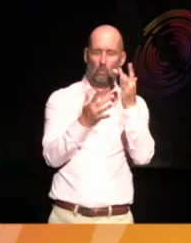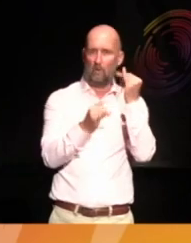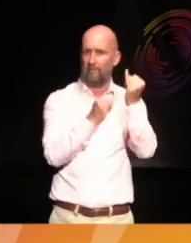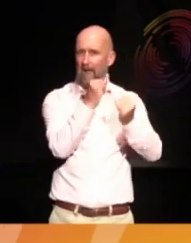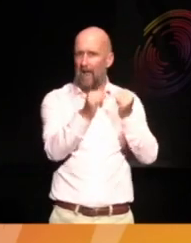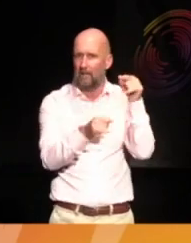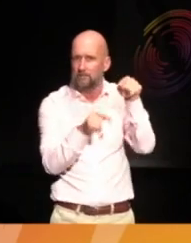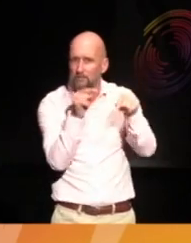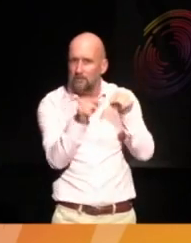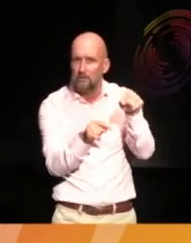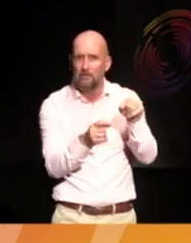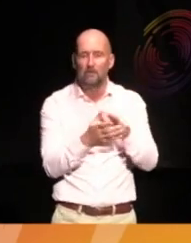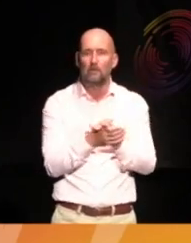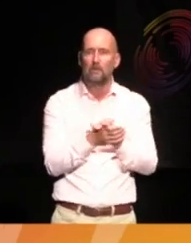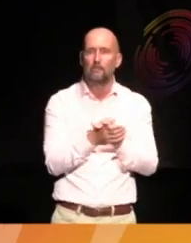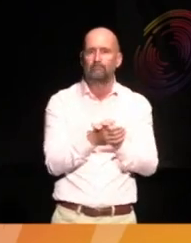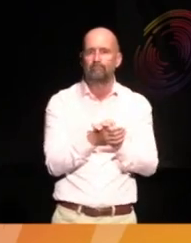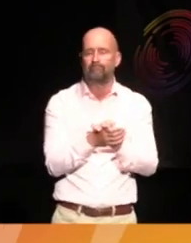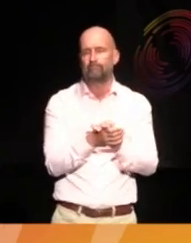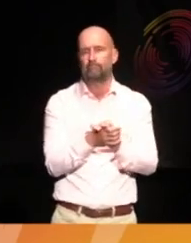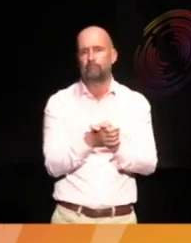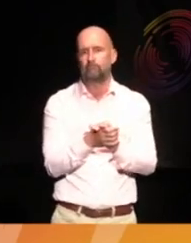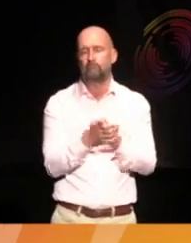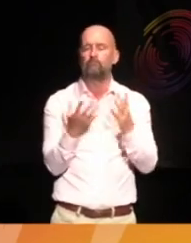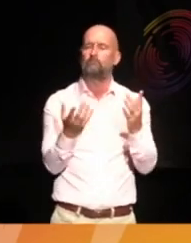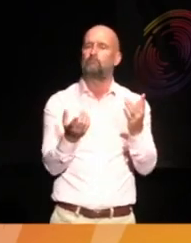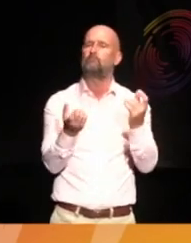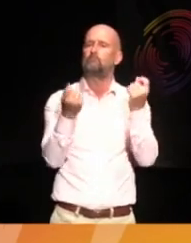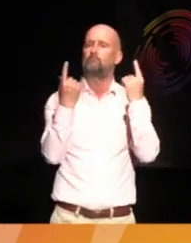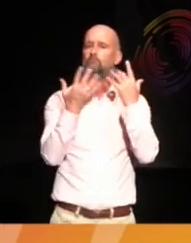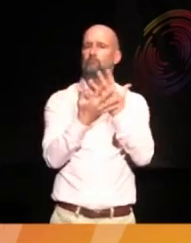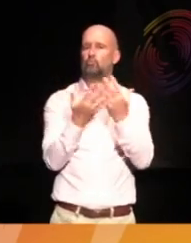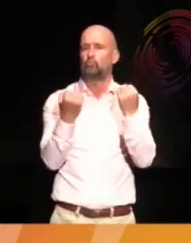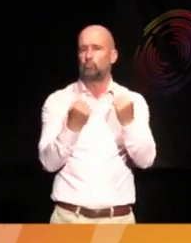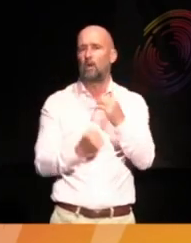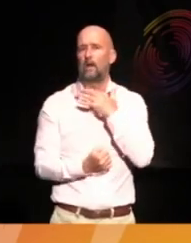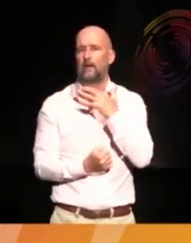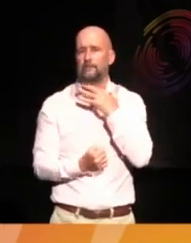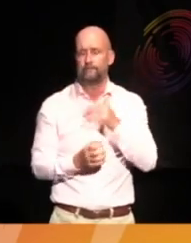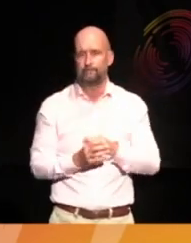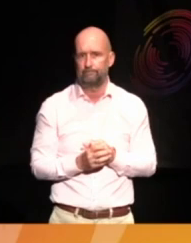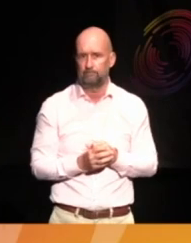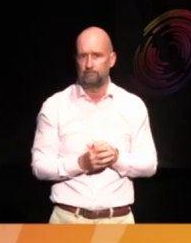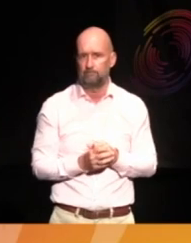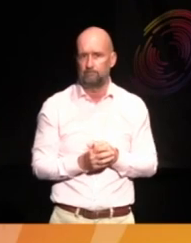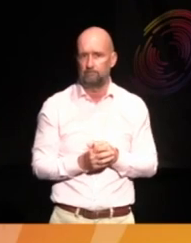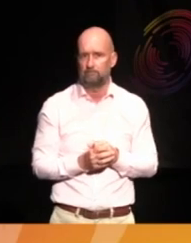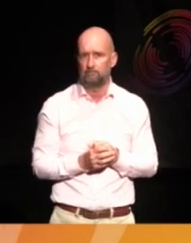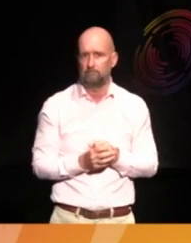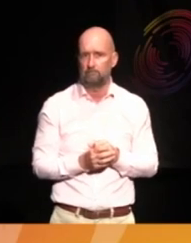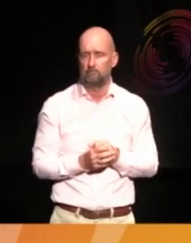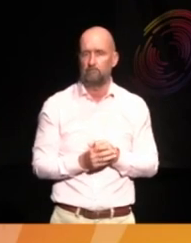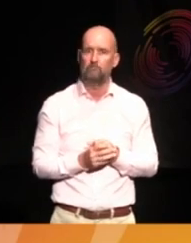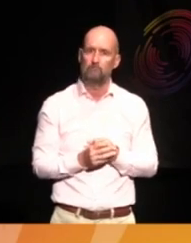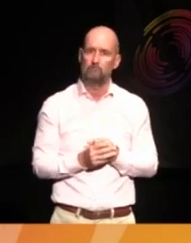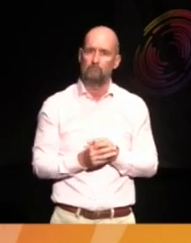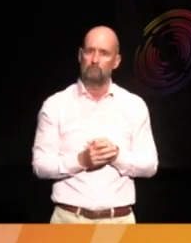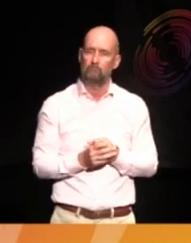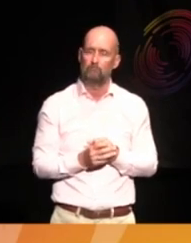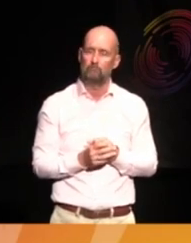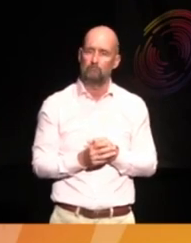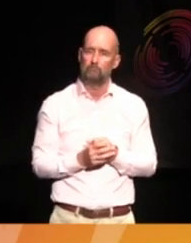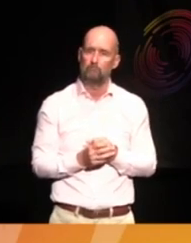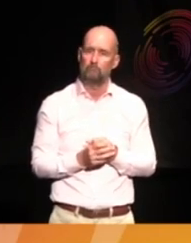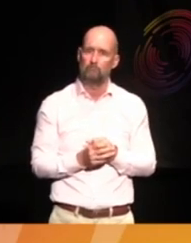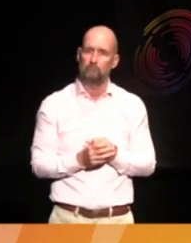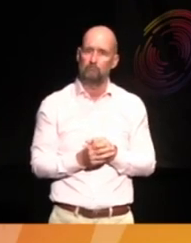forming their own museums by themselves, for themselves, by establishing community museums. No curator whatsoever. They use indigenous curatorship. They